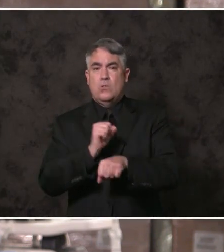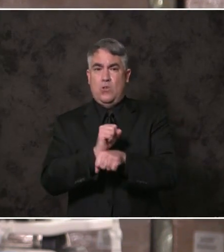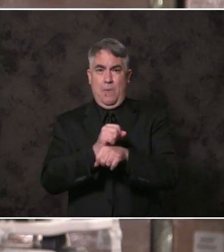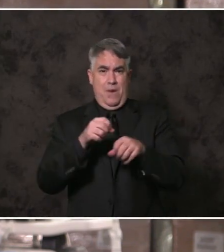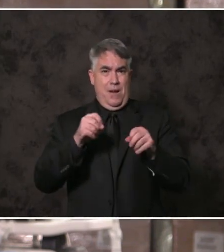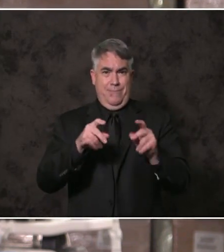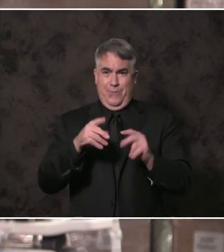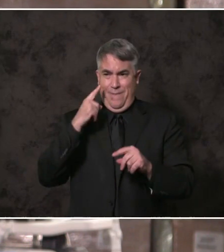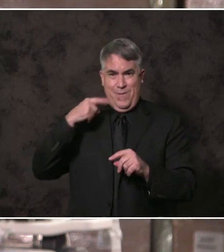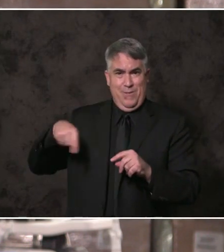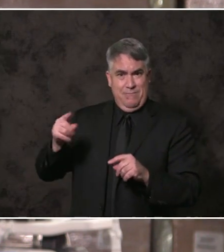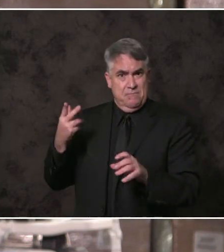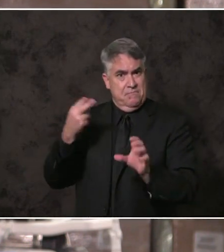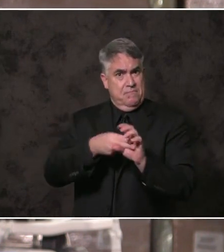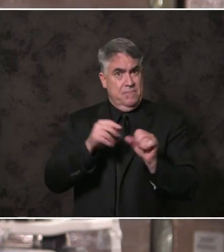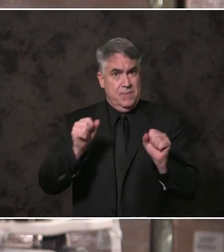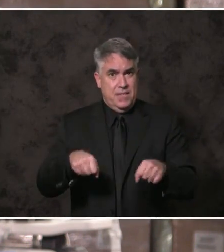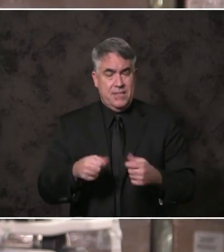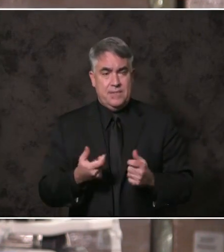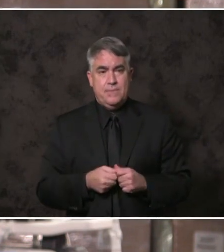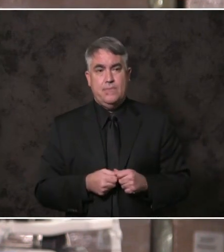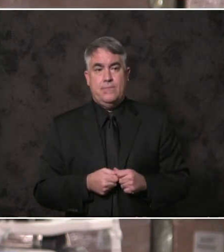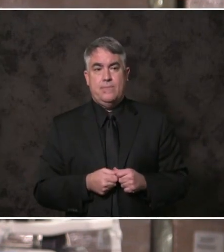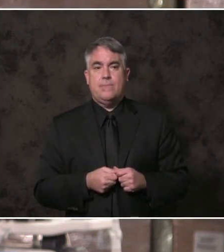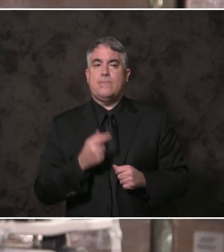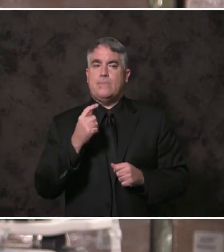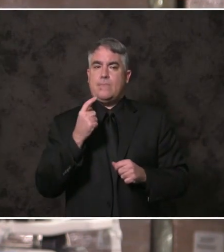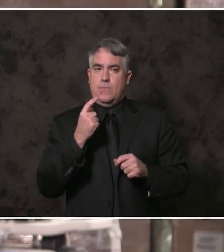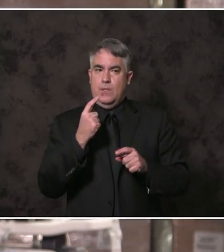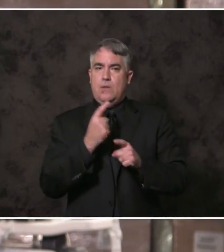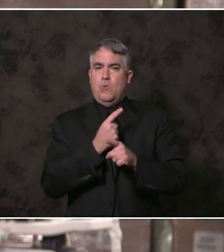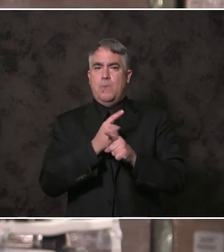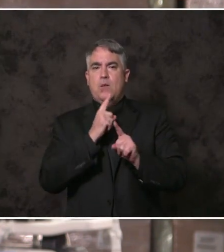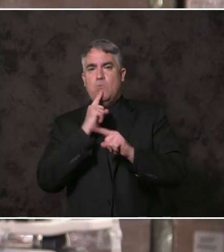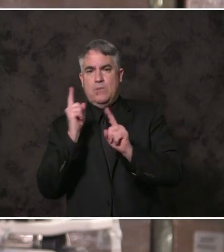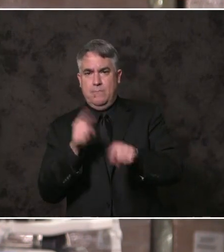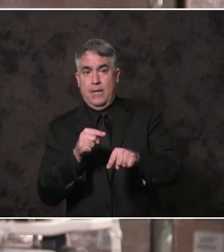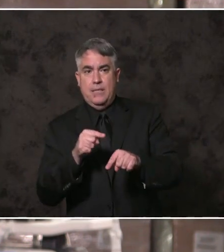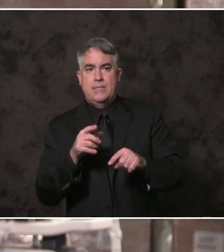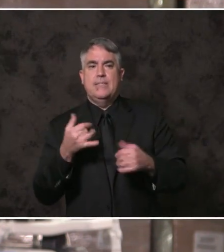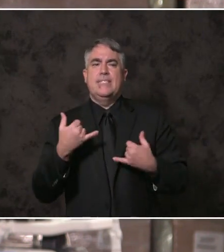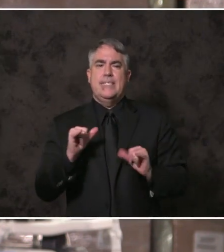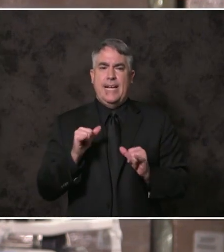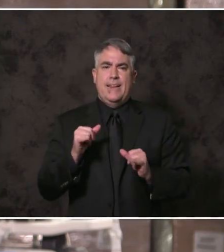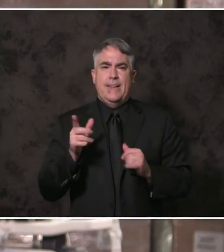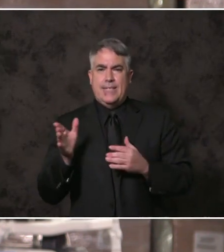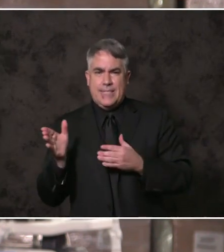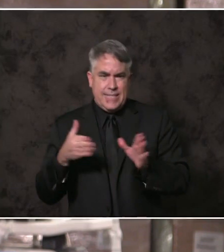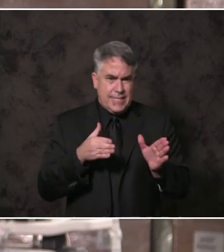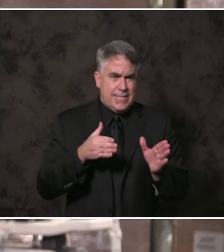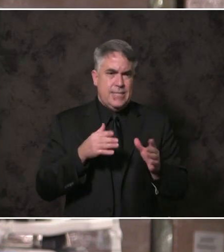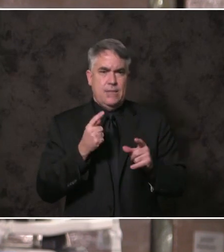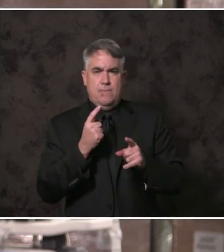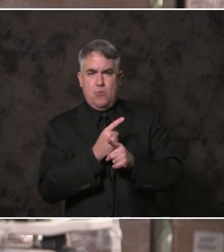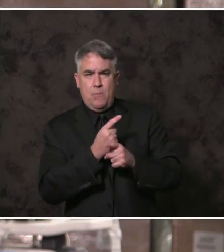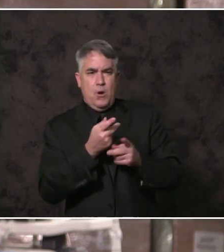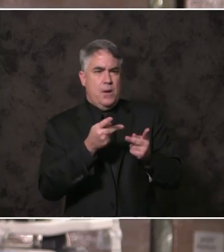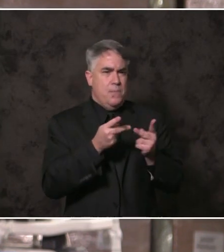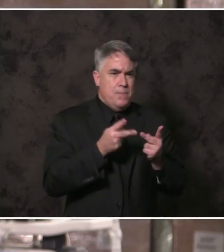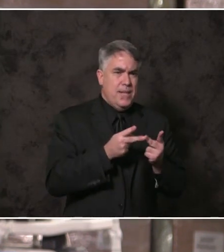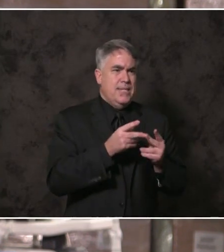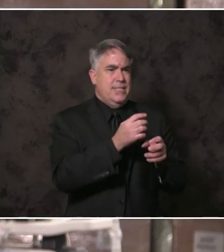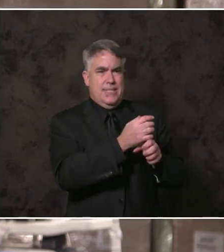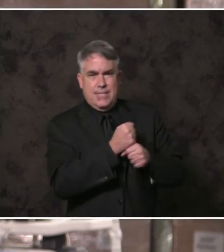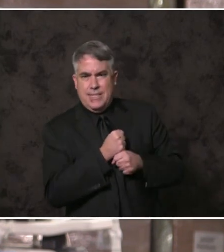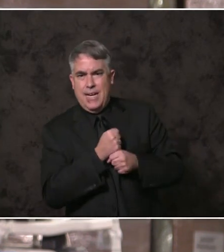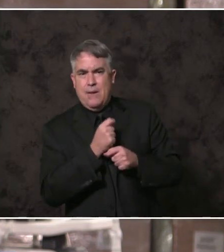But the right response still has to direct people to the right place to get the right care. That's why